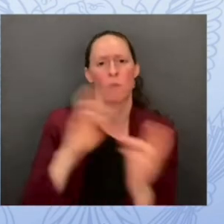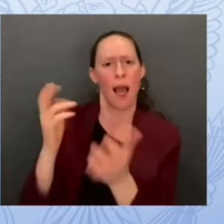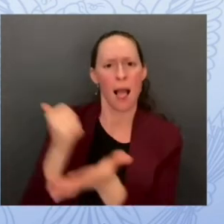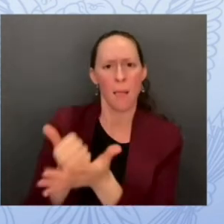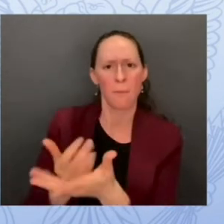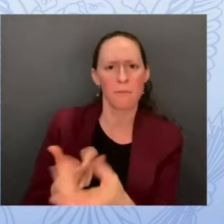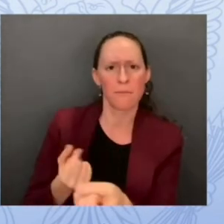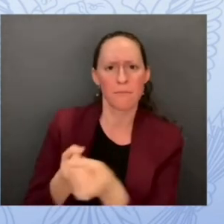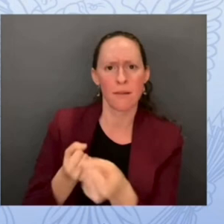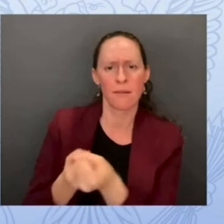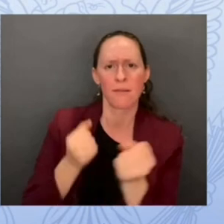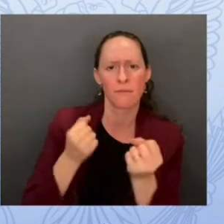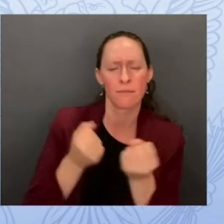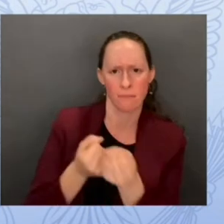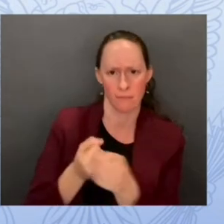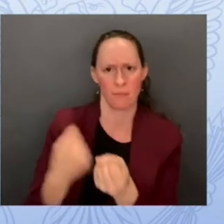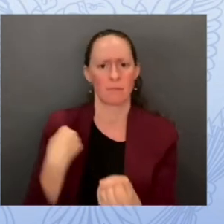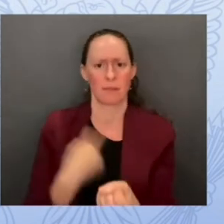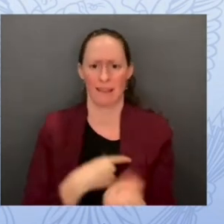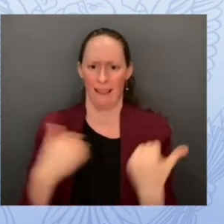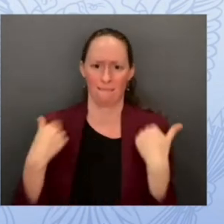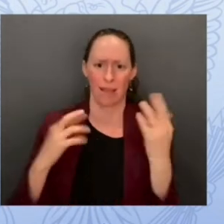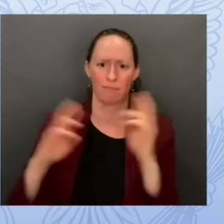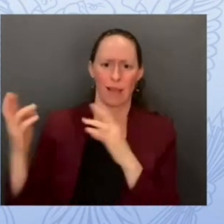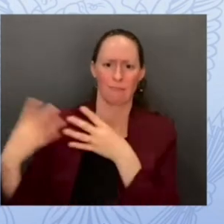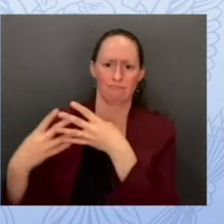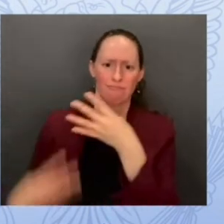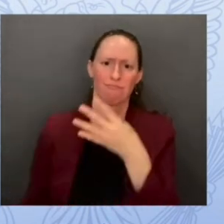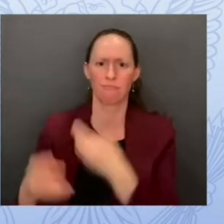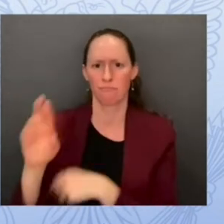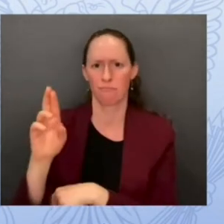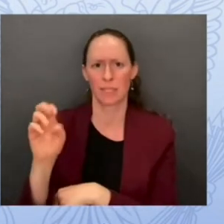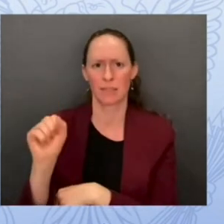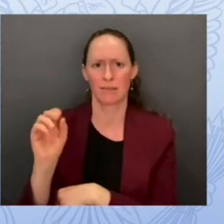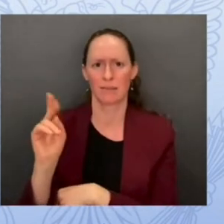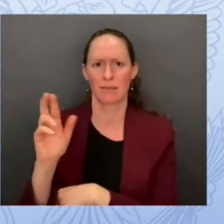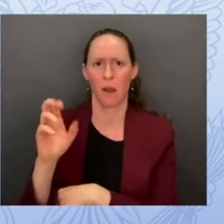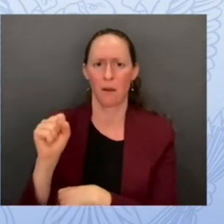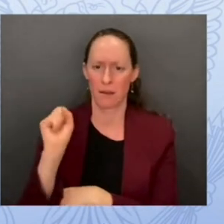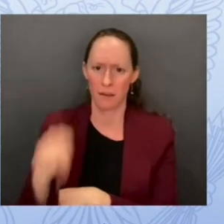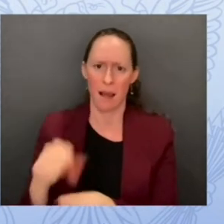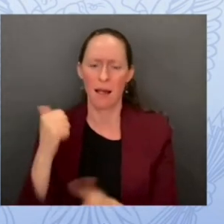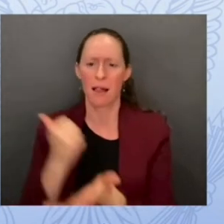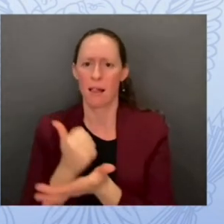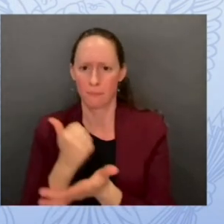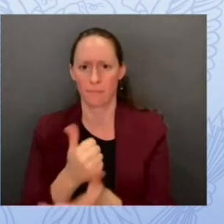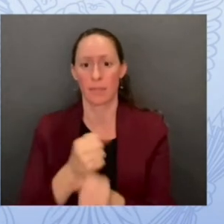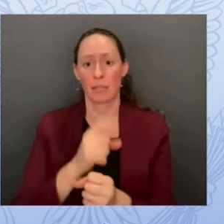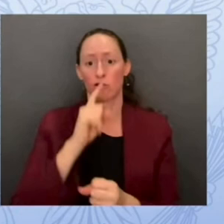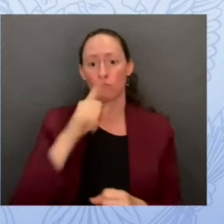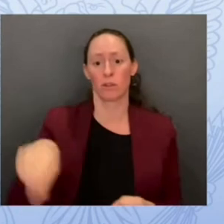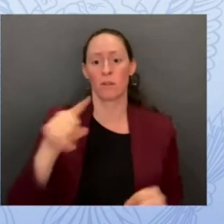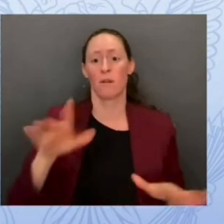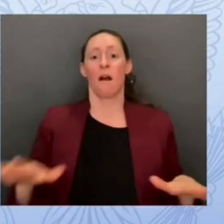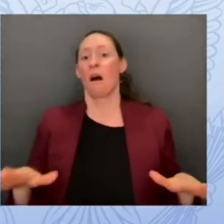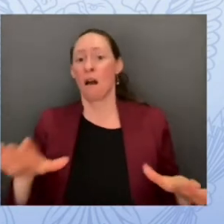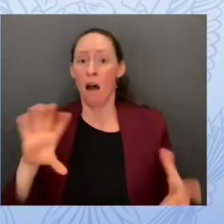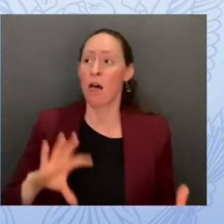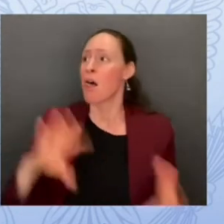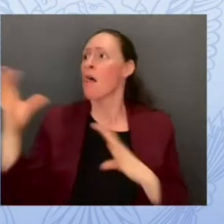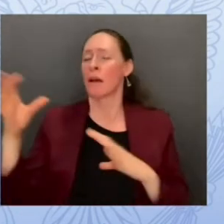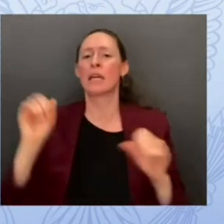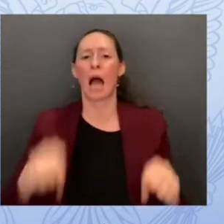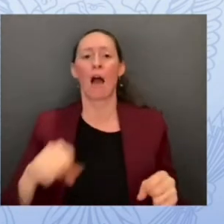resources that can also support you to ensure that you're able to secure your environment and protect the information that you have